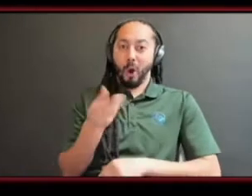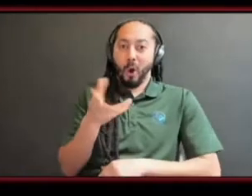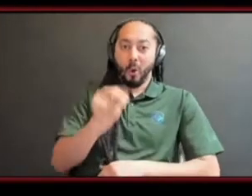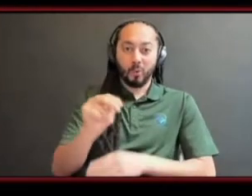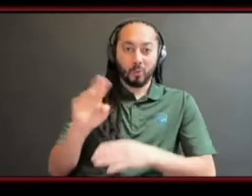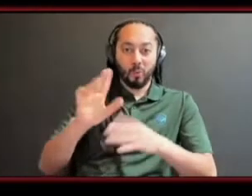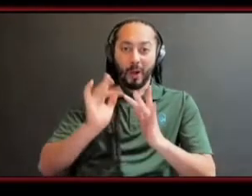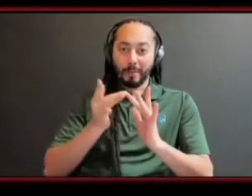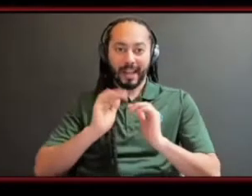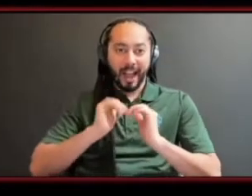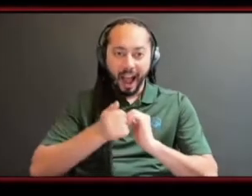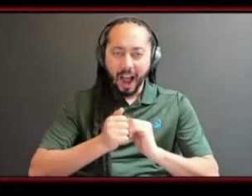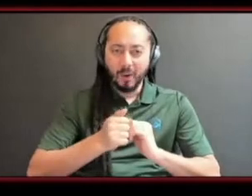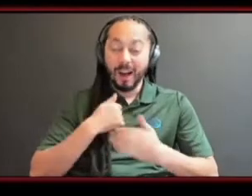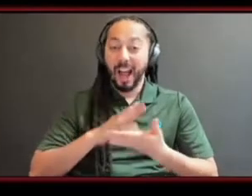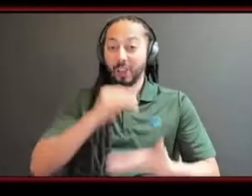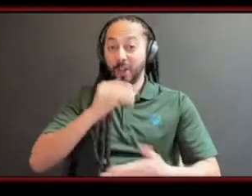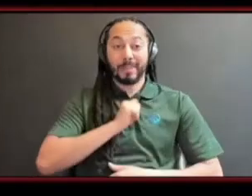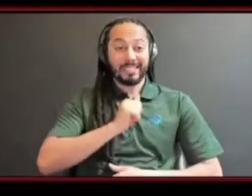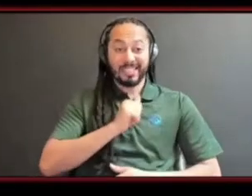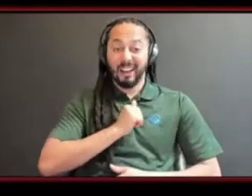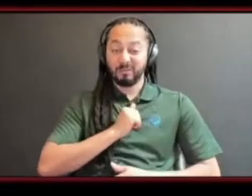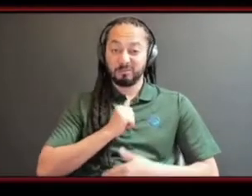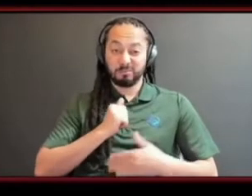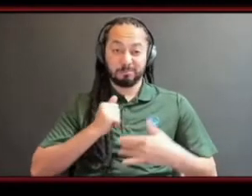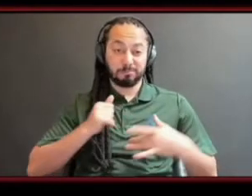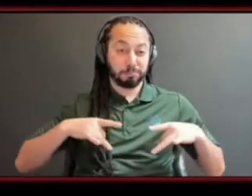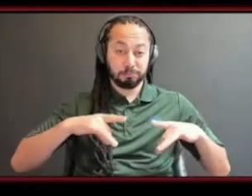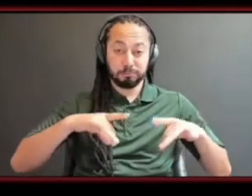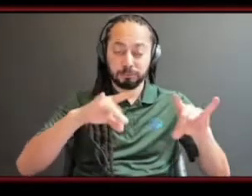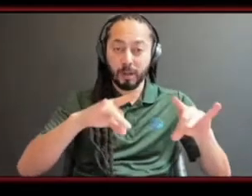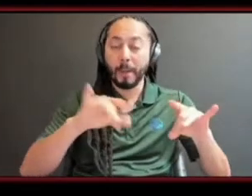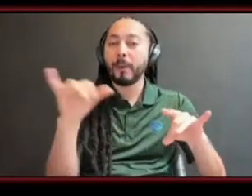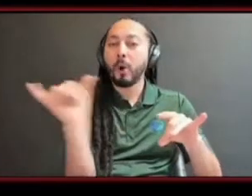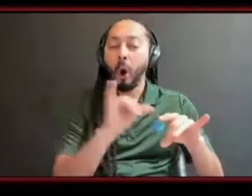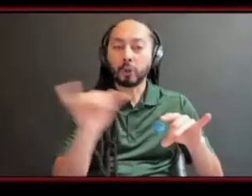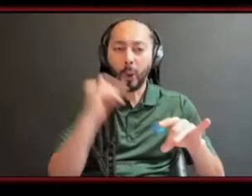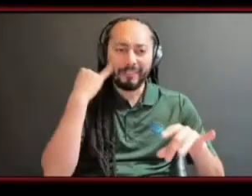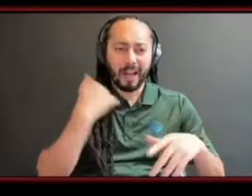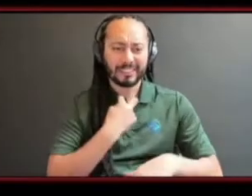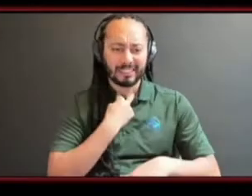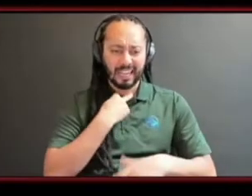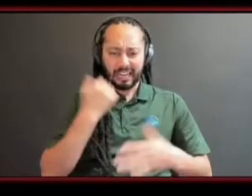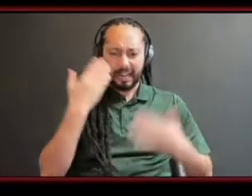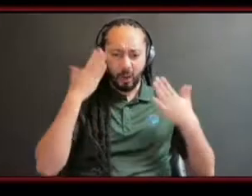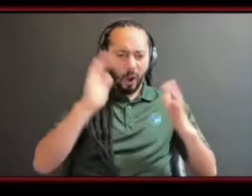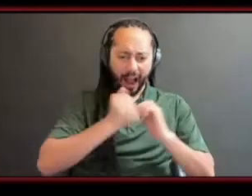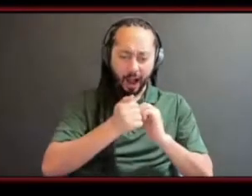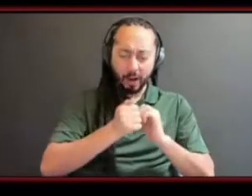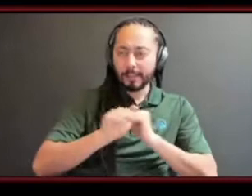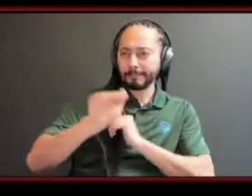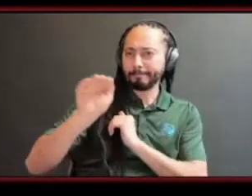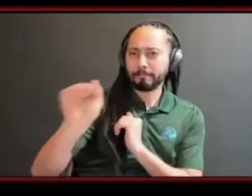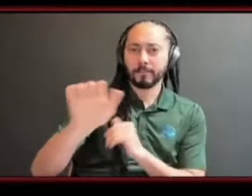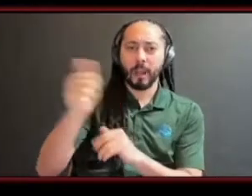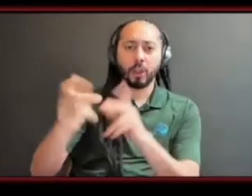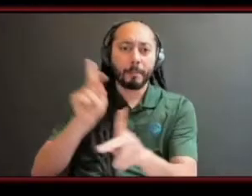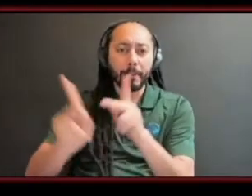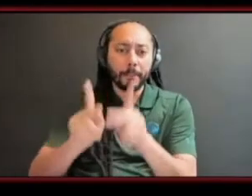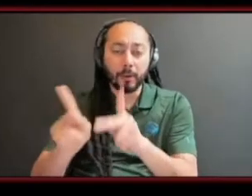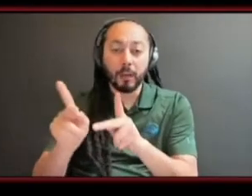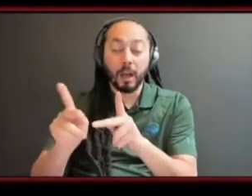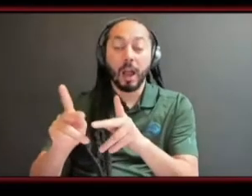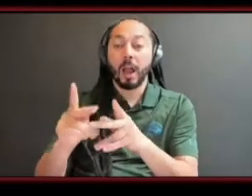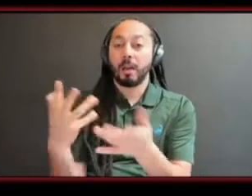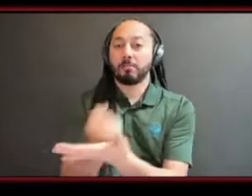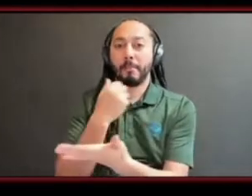i learned a lot of stuff on my own but i also like we still didn't learn from other people like hired other people um utilized my relationships